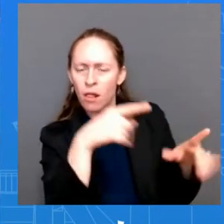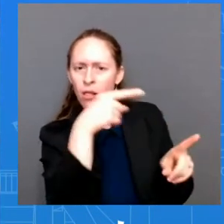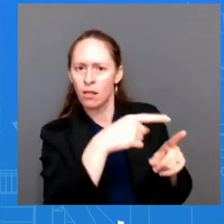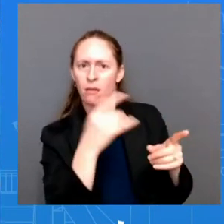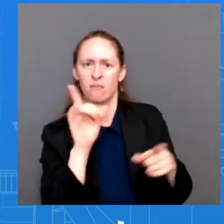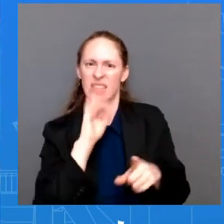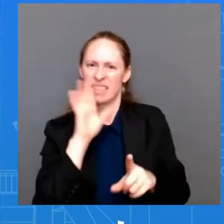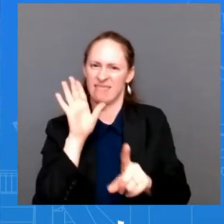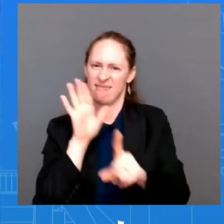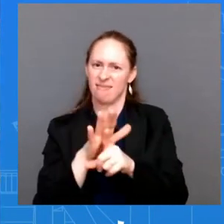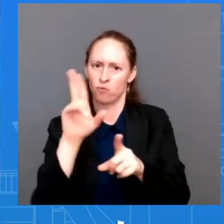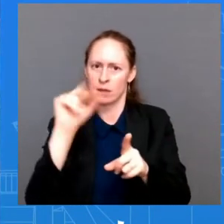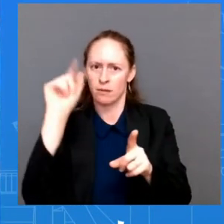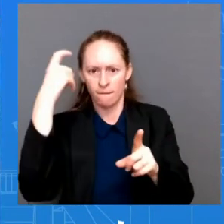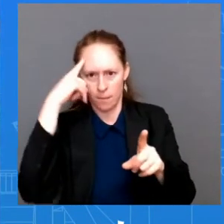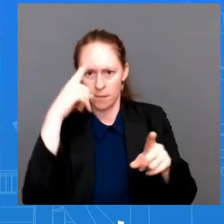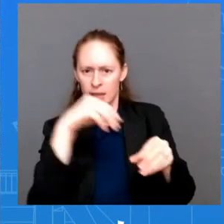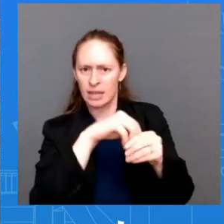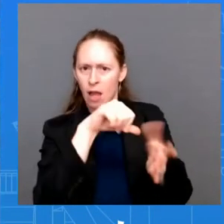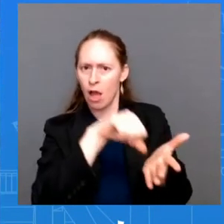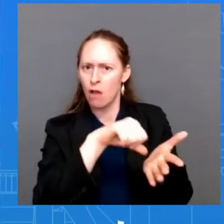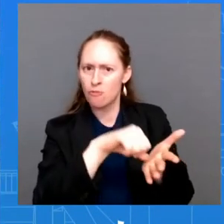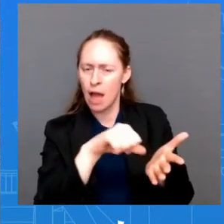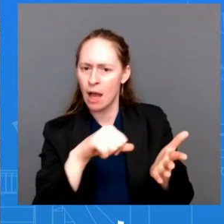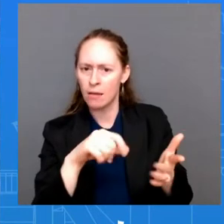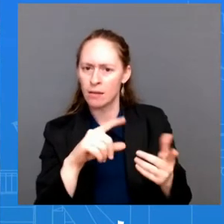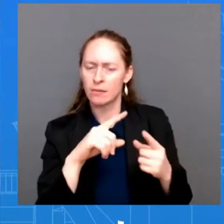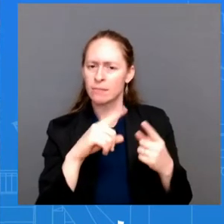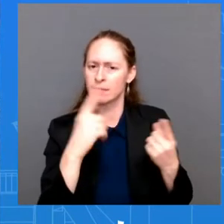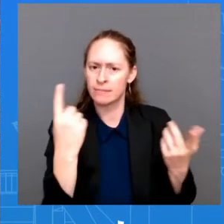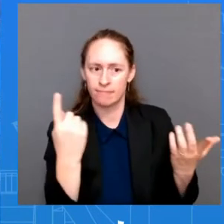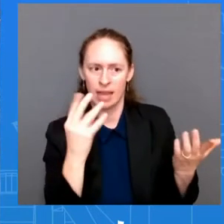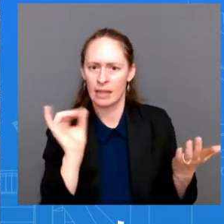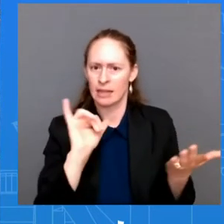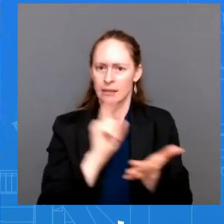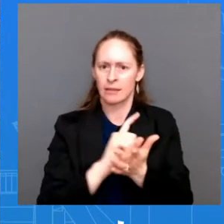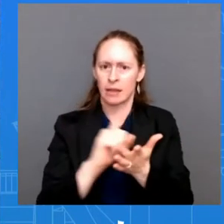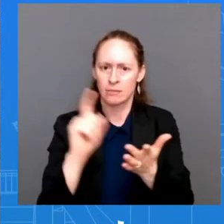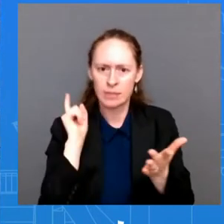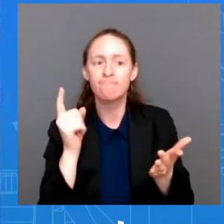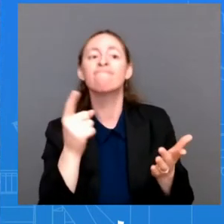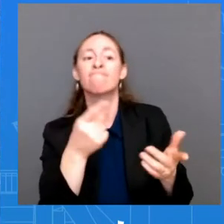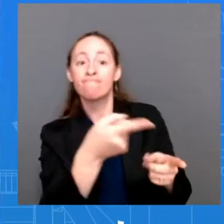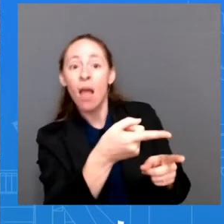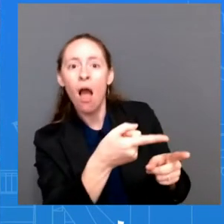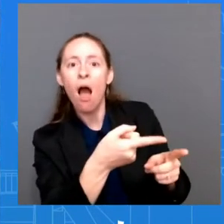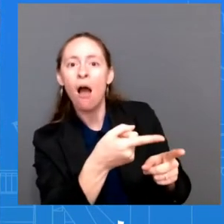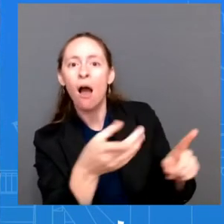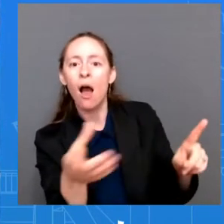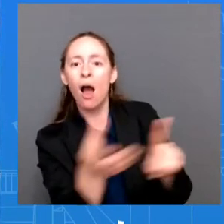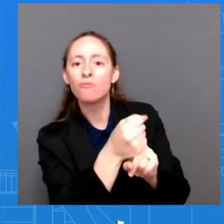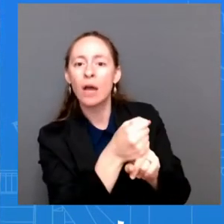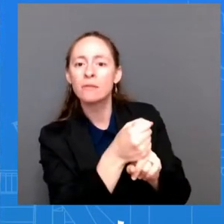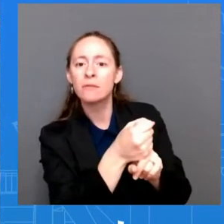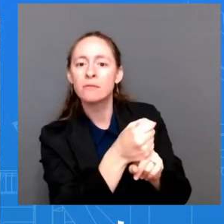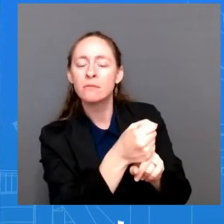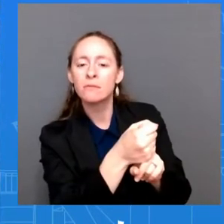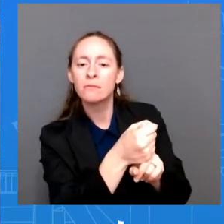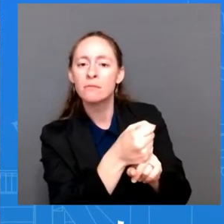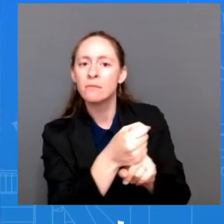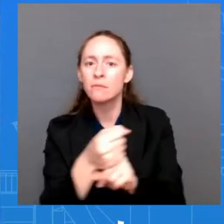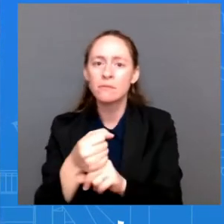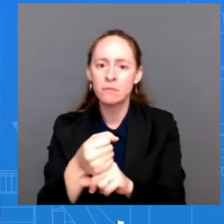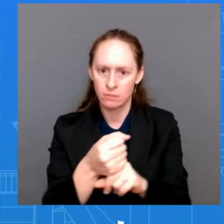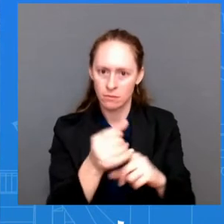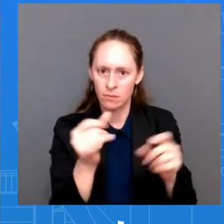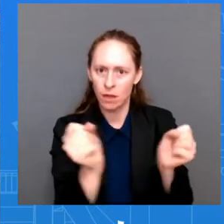arrest last week of a man near her home with a loaded rifle. Is that something that the White House is even considering, or if there are other